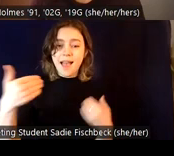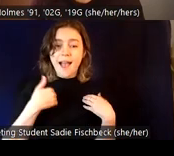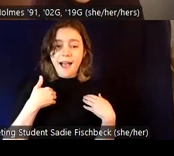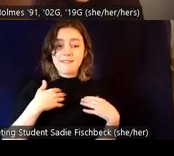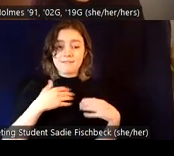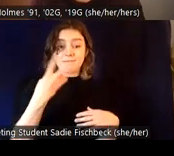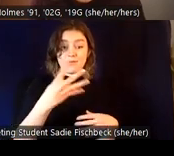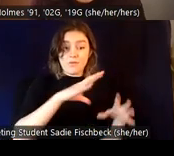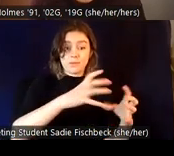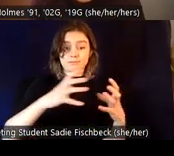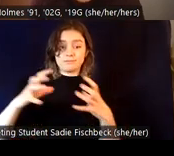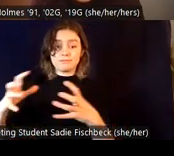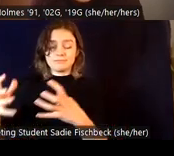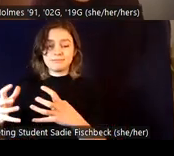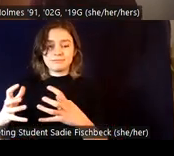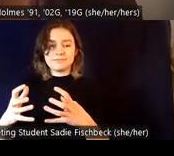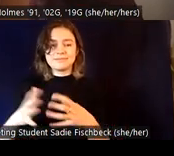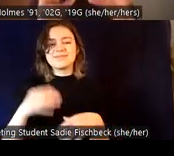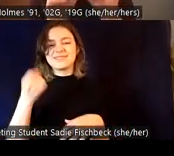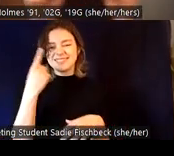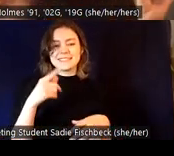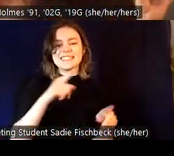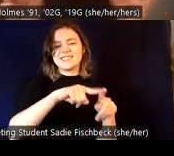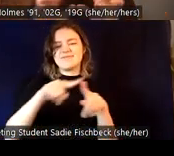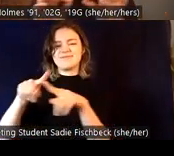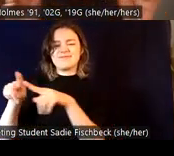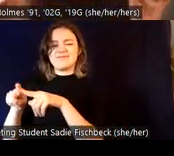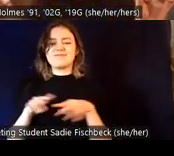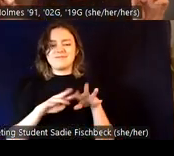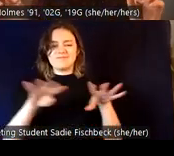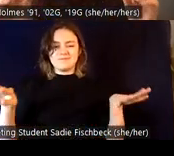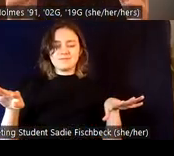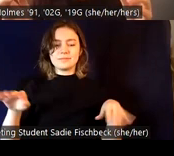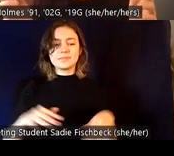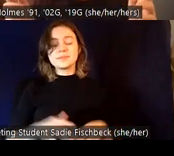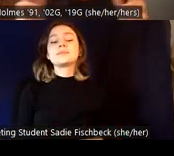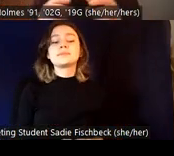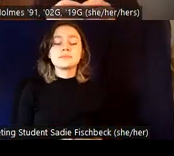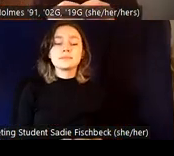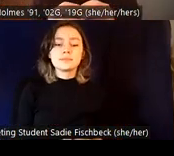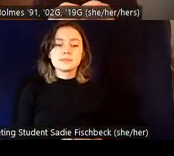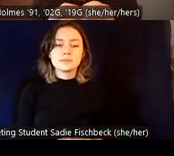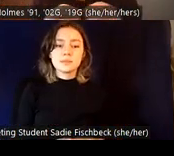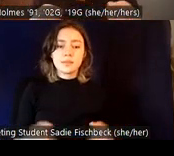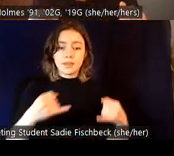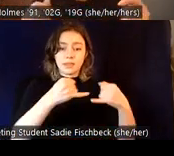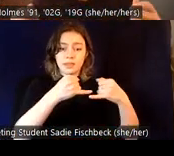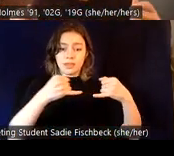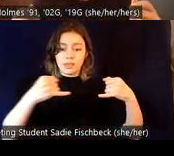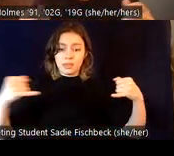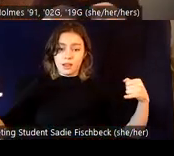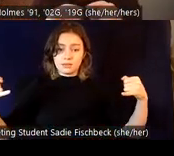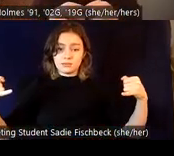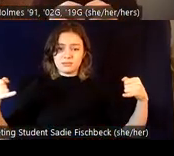Um, the other thing is that because these are on a continuum, on a line, it may feel like this is reinforcing that